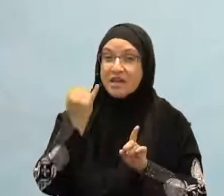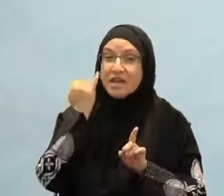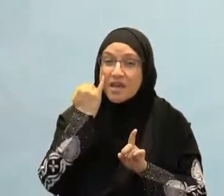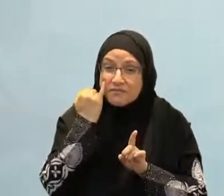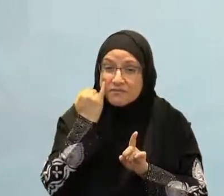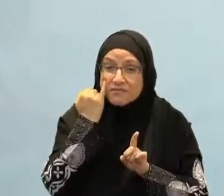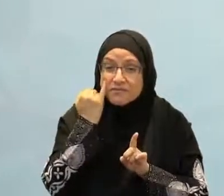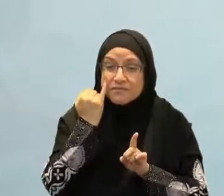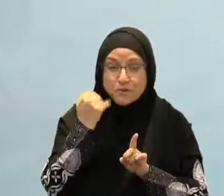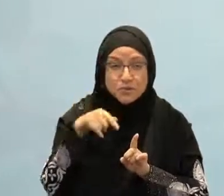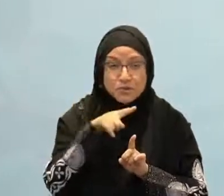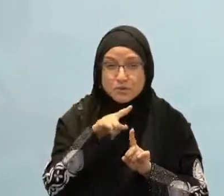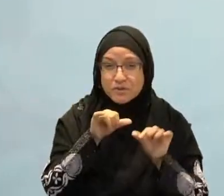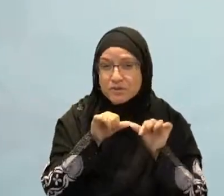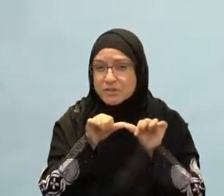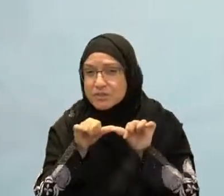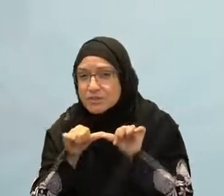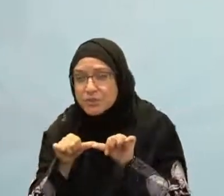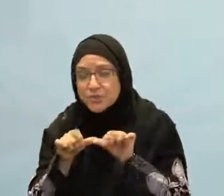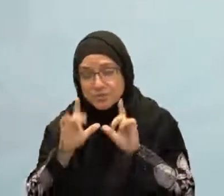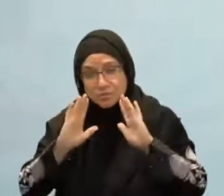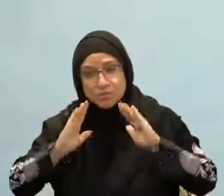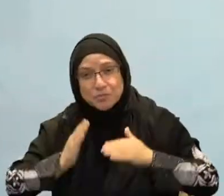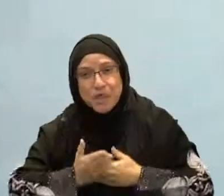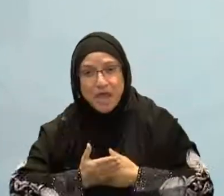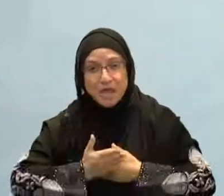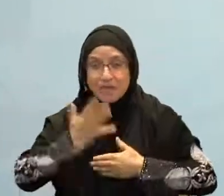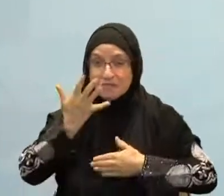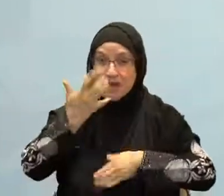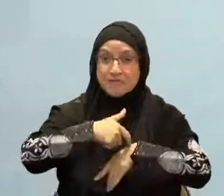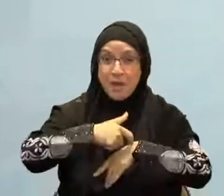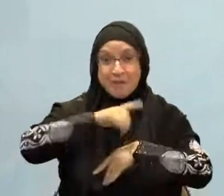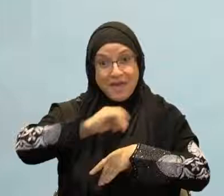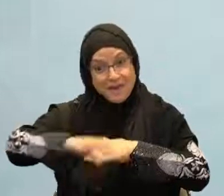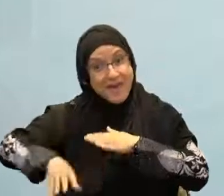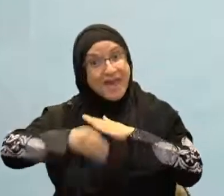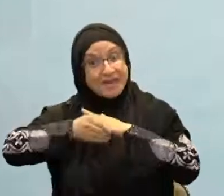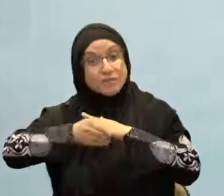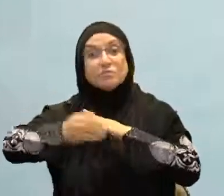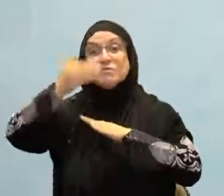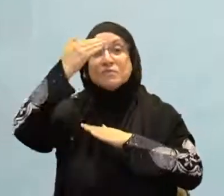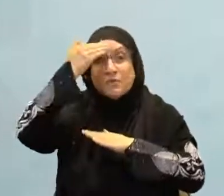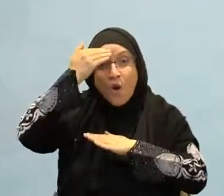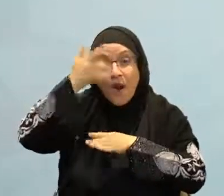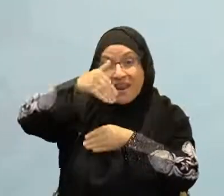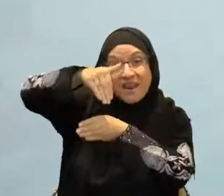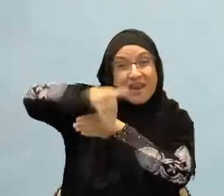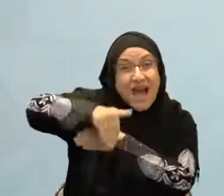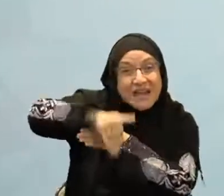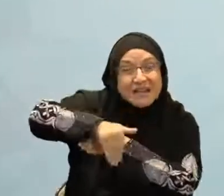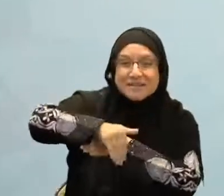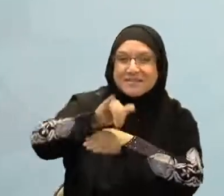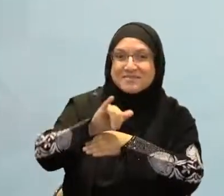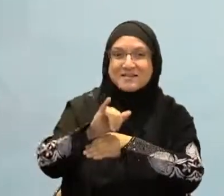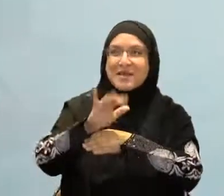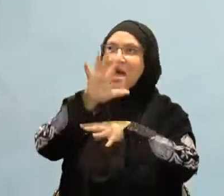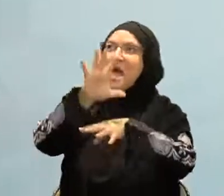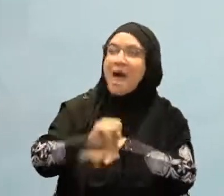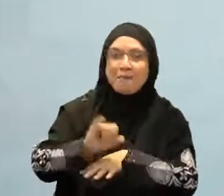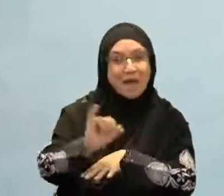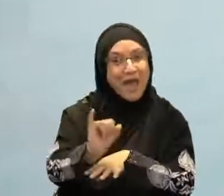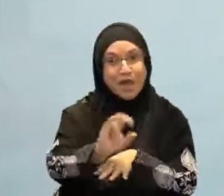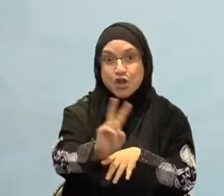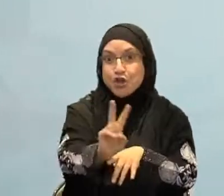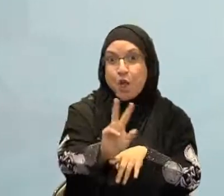and anxiety. And that's something that's very unique about this particular habit, this particular good deed when you read about it. The